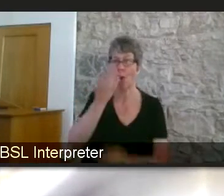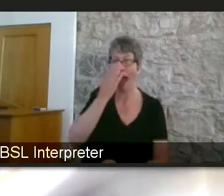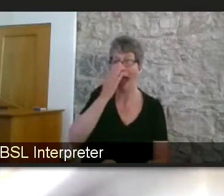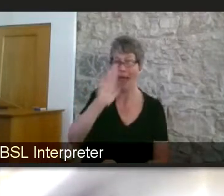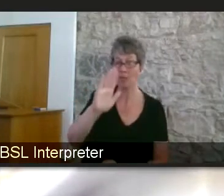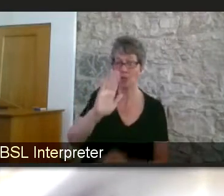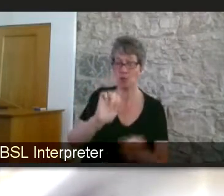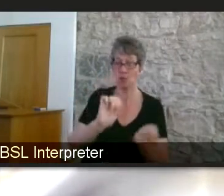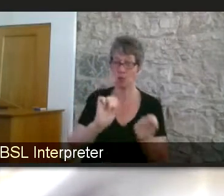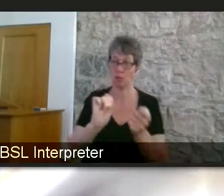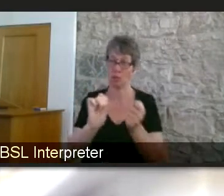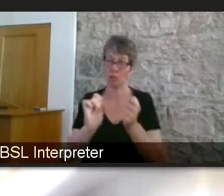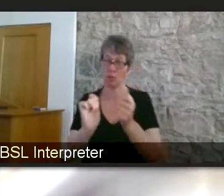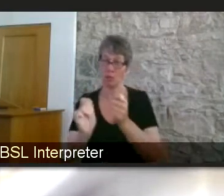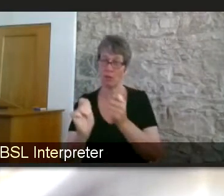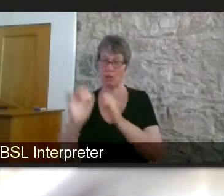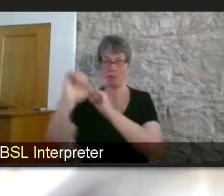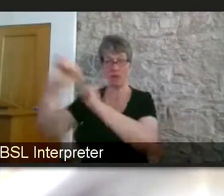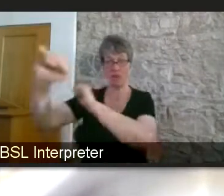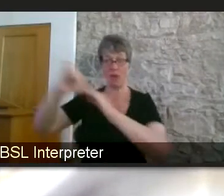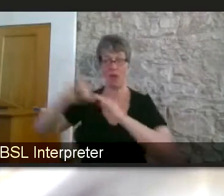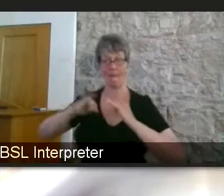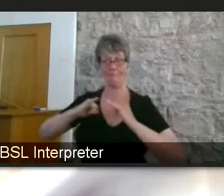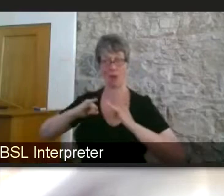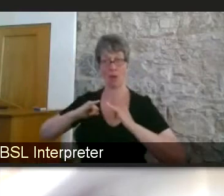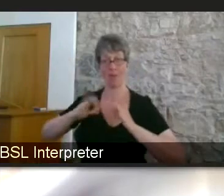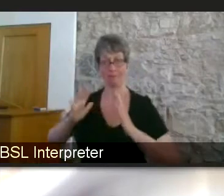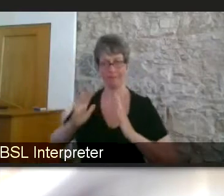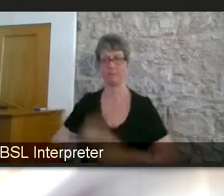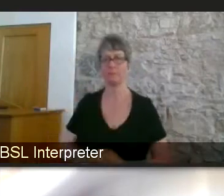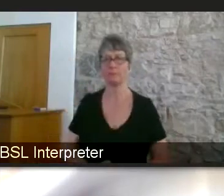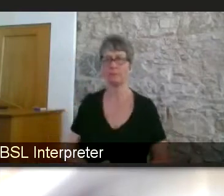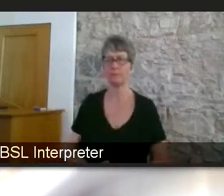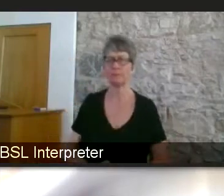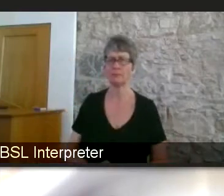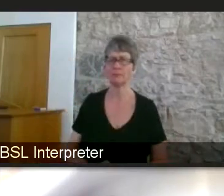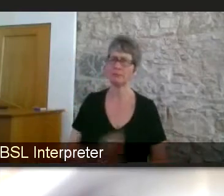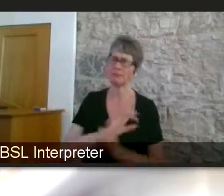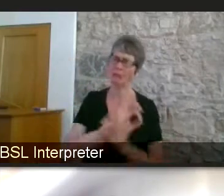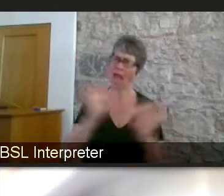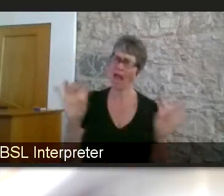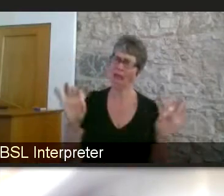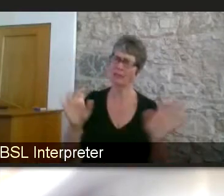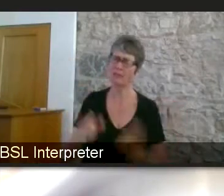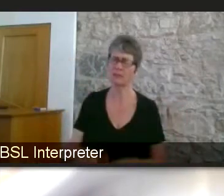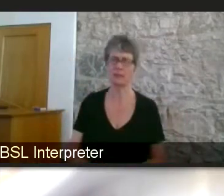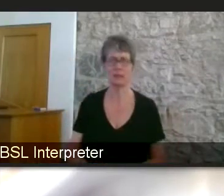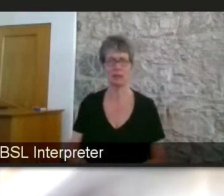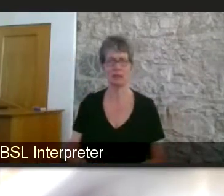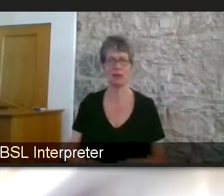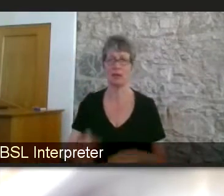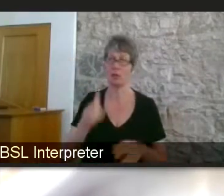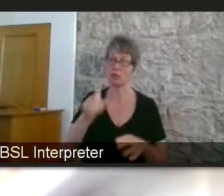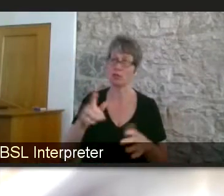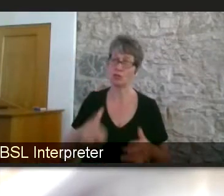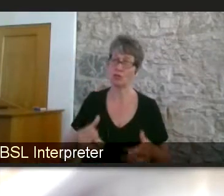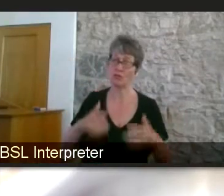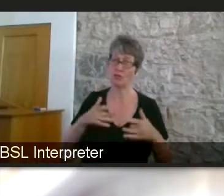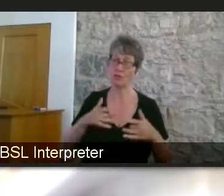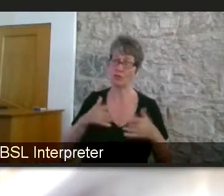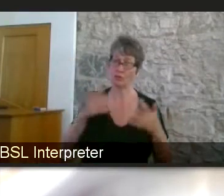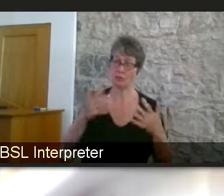on is there a broader understanding of a close in the public awareness of a diverse